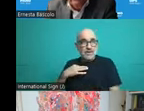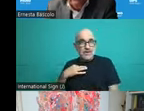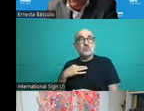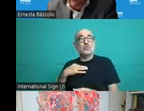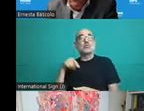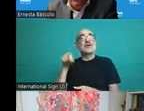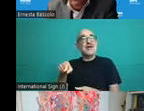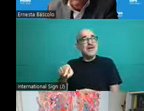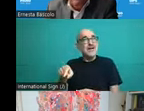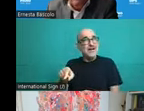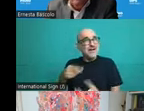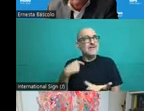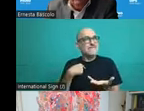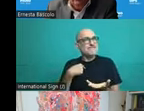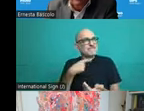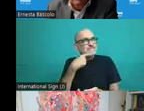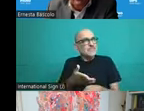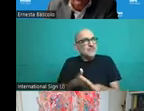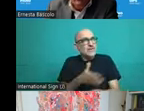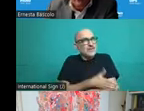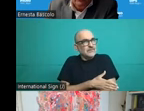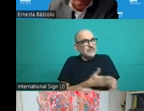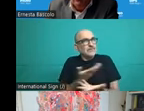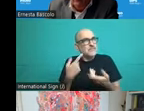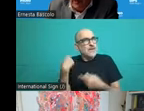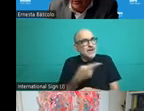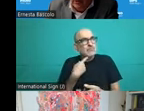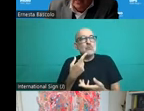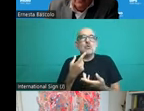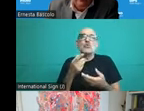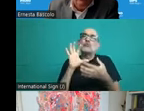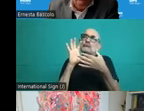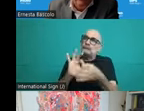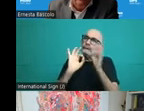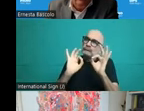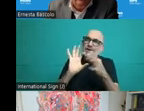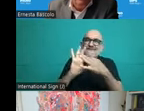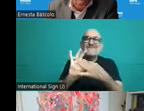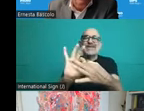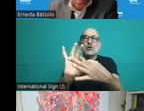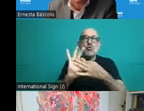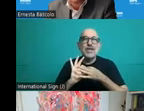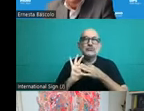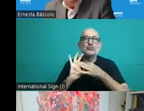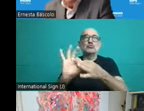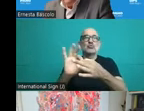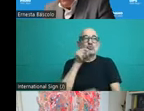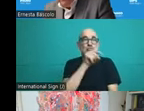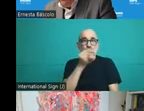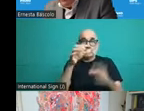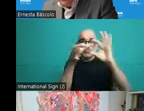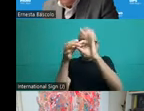axes or components of the financing function. That's like